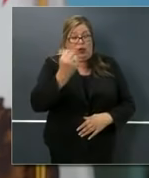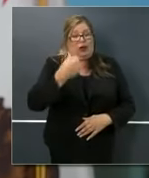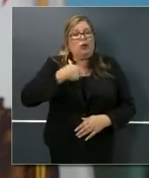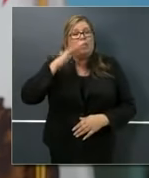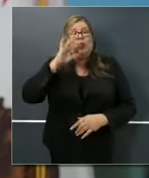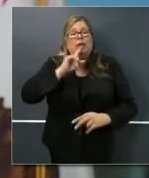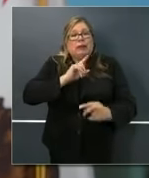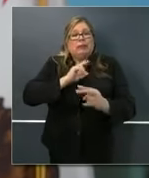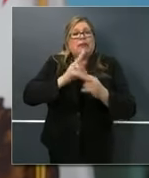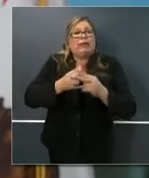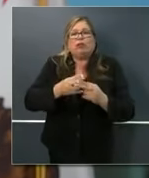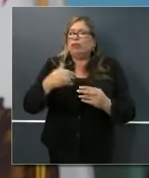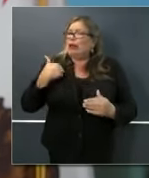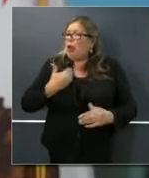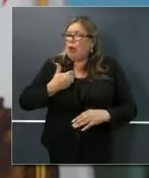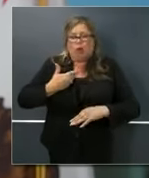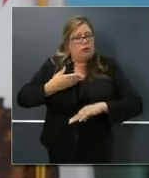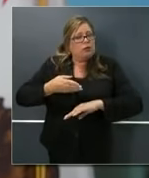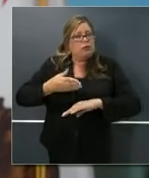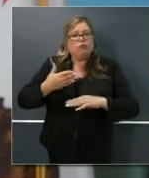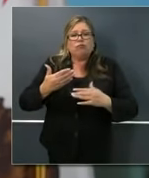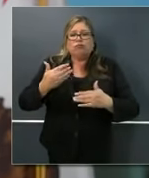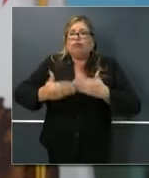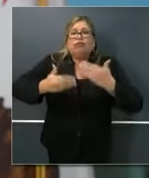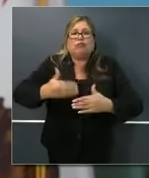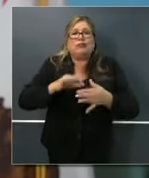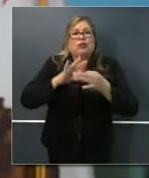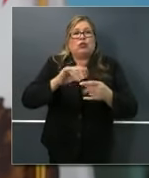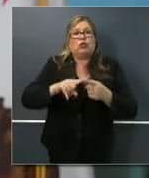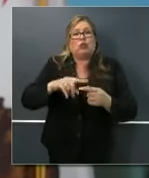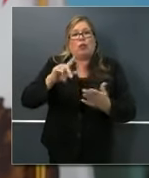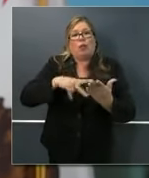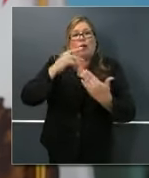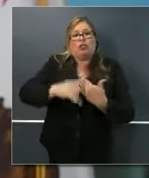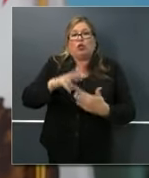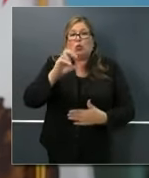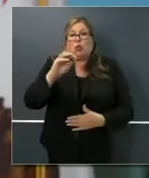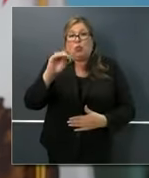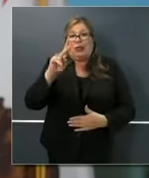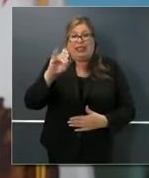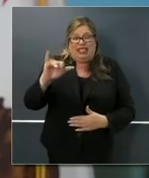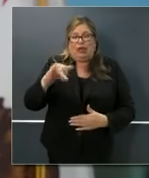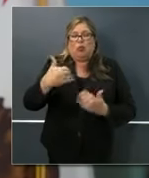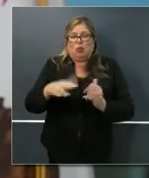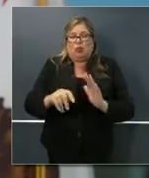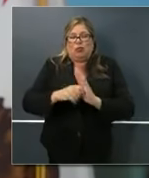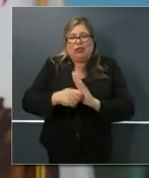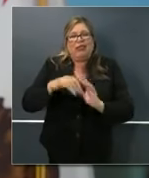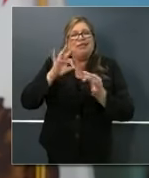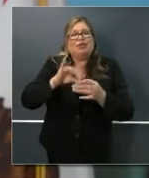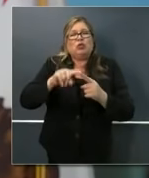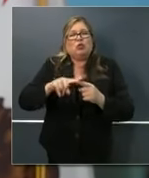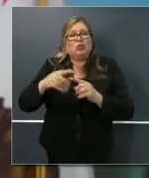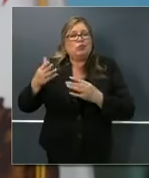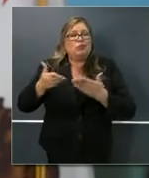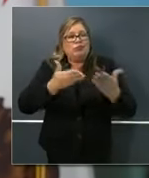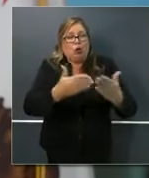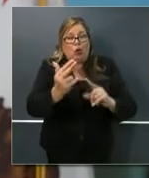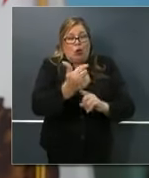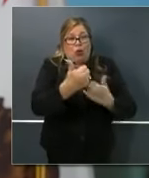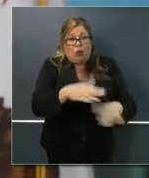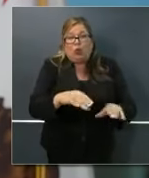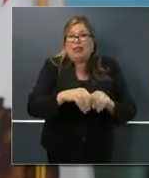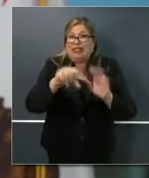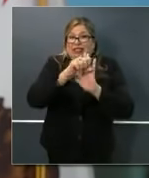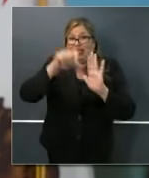are with Project Roomkey, what the total occupancy is by region in the state, not only for hotel rooms,